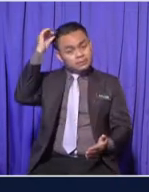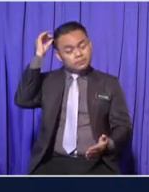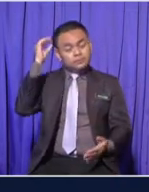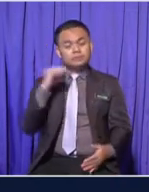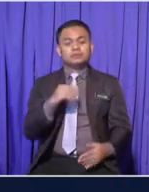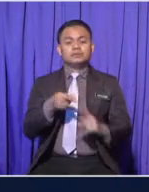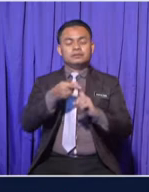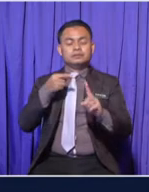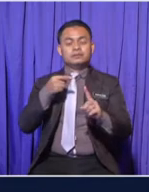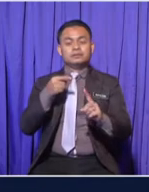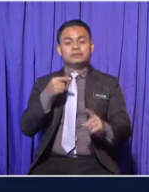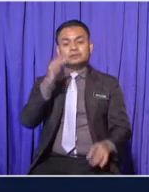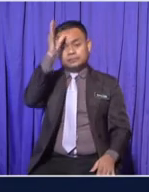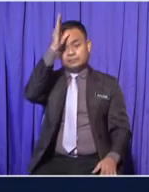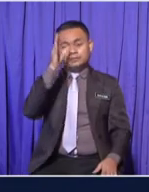ancestor